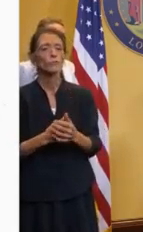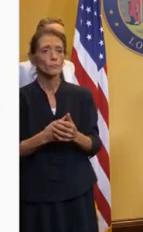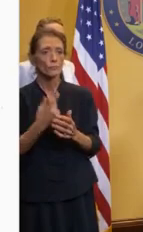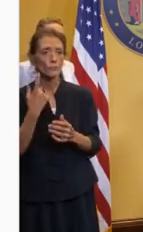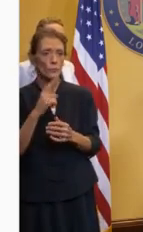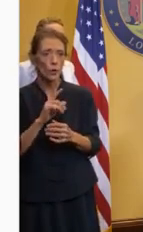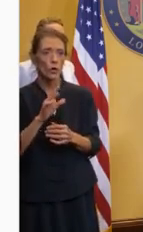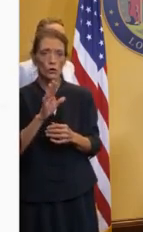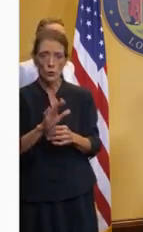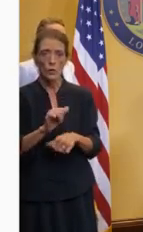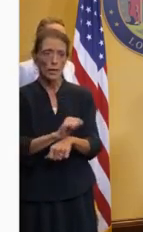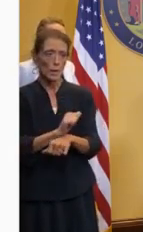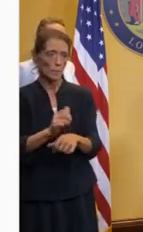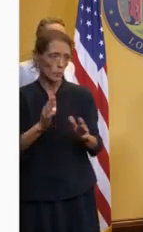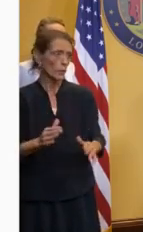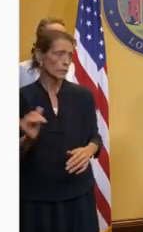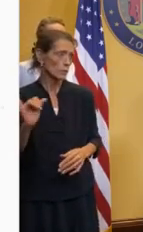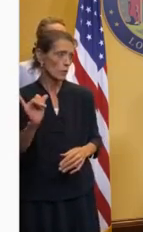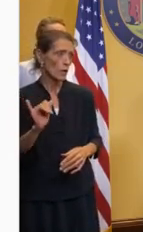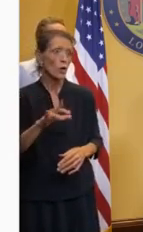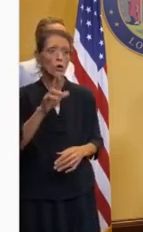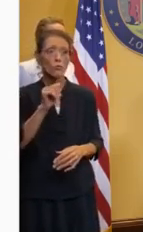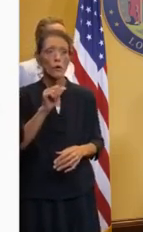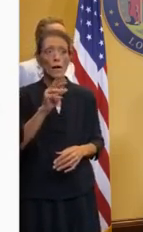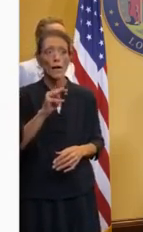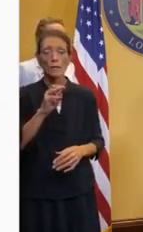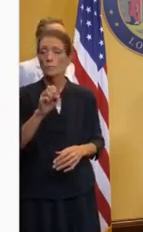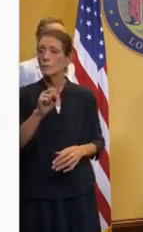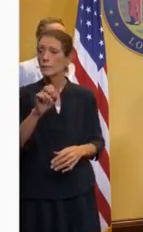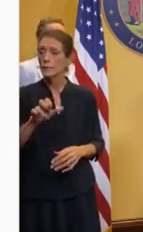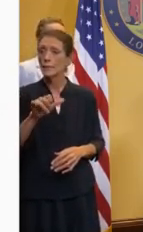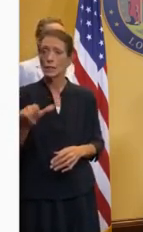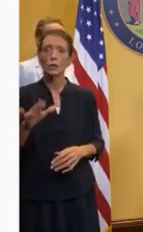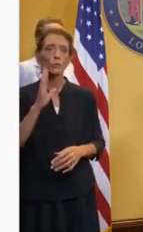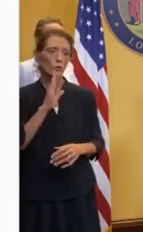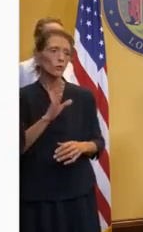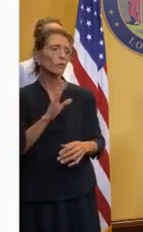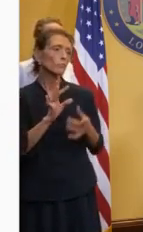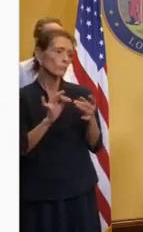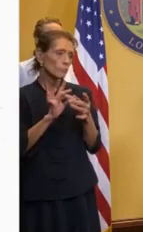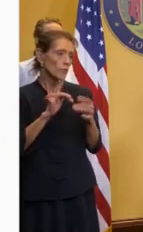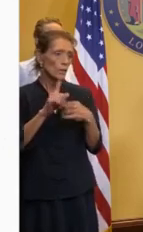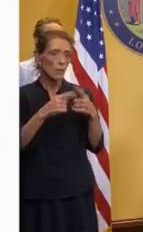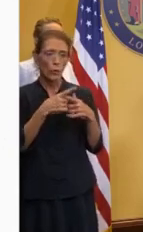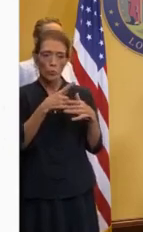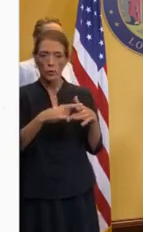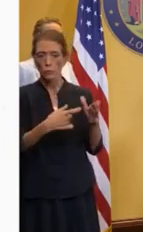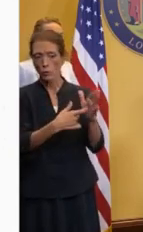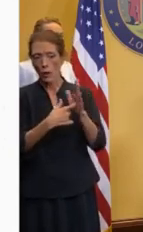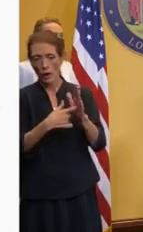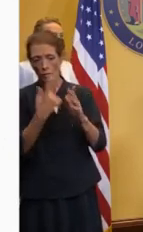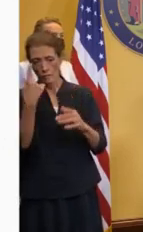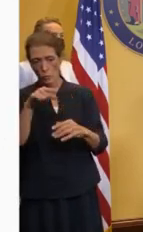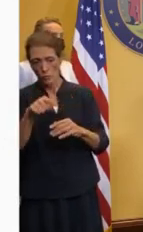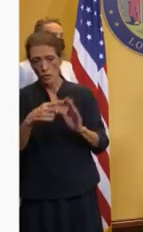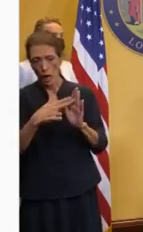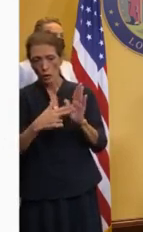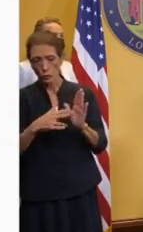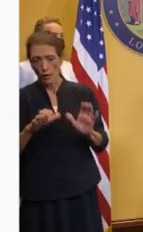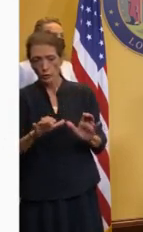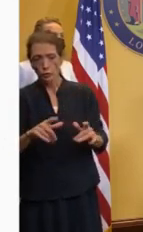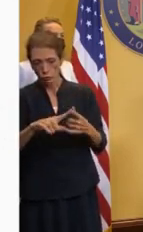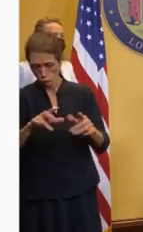employees as well. Ramsey will speak on what we're requiring as it relates to the contractors doing business